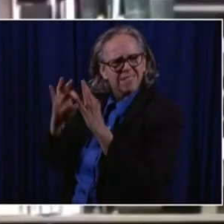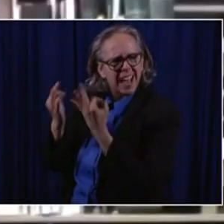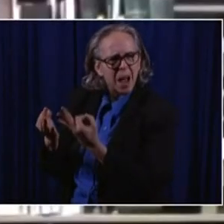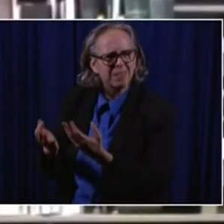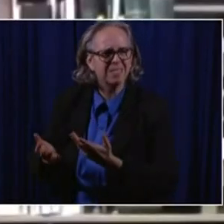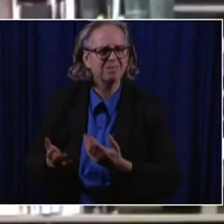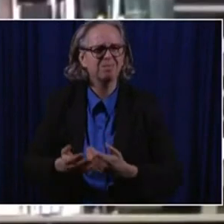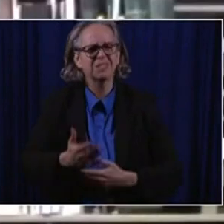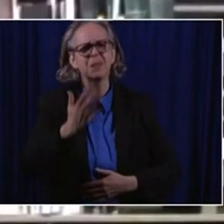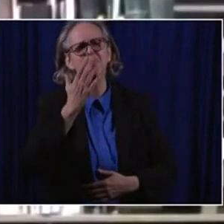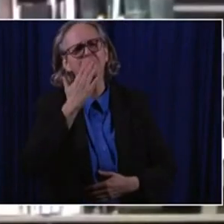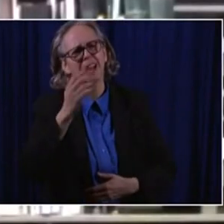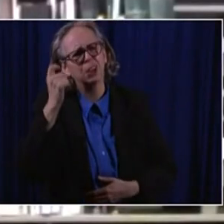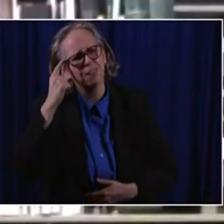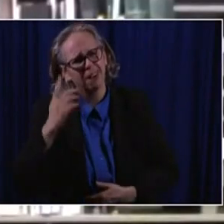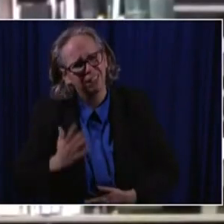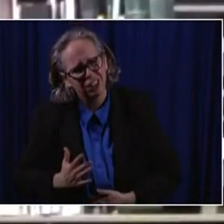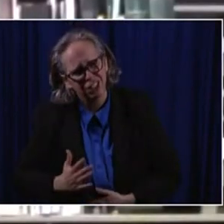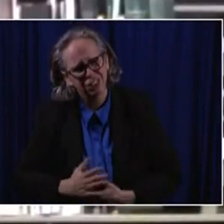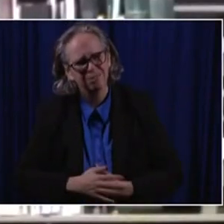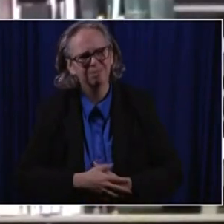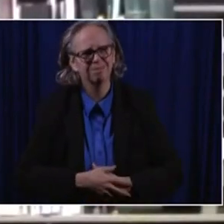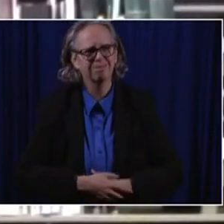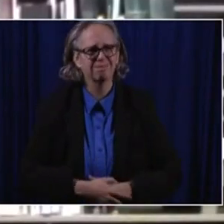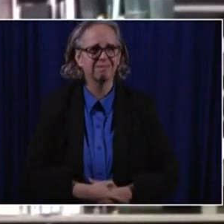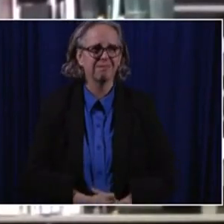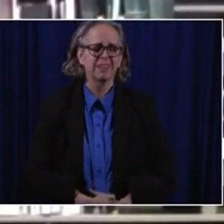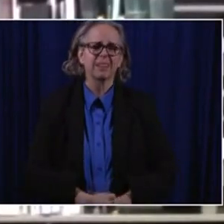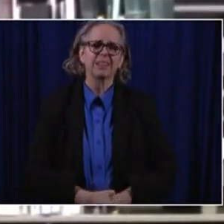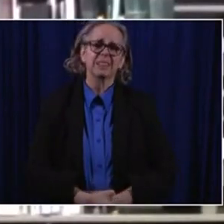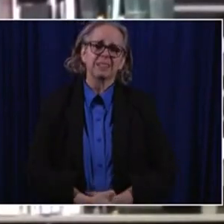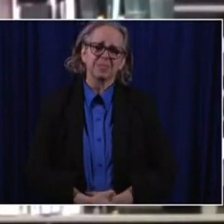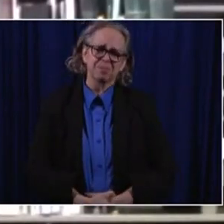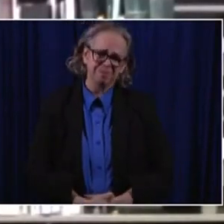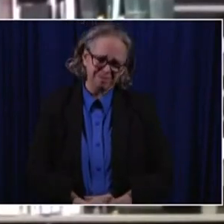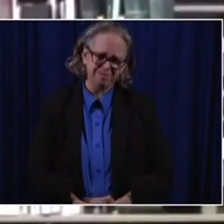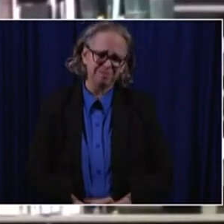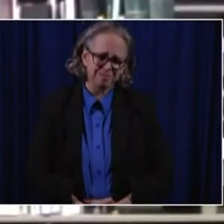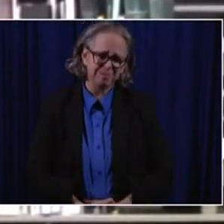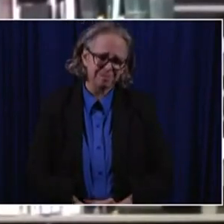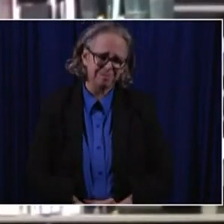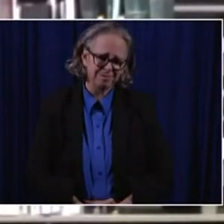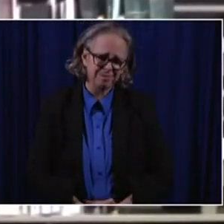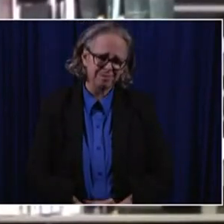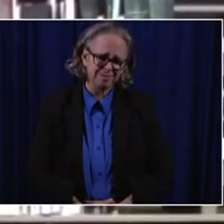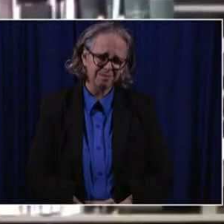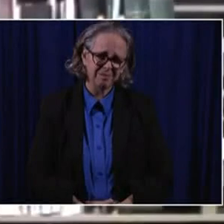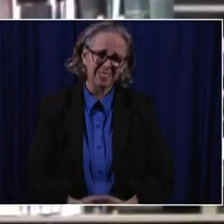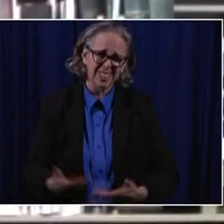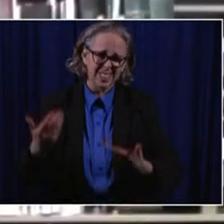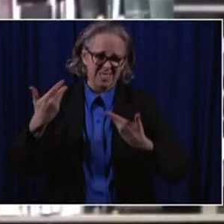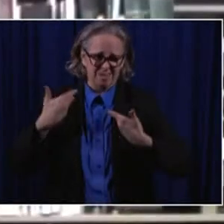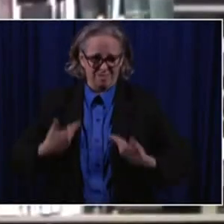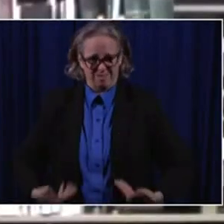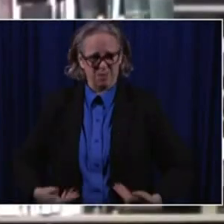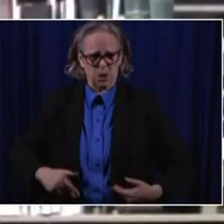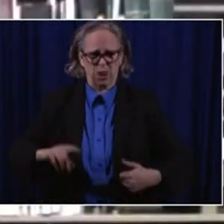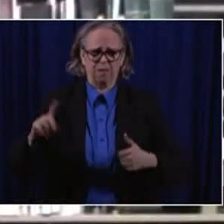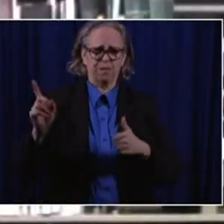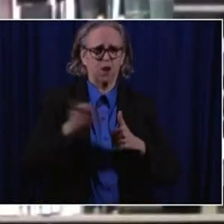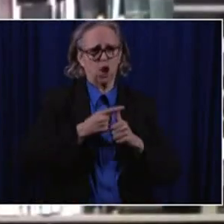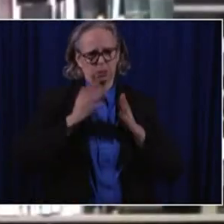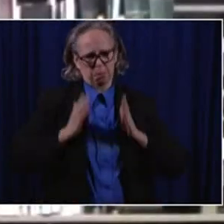thank you, governor DeWine. Um, I was, uh, the person that was exposed to the COVID virus and